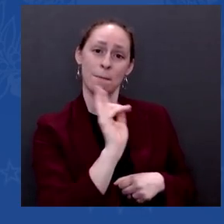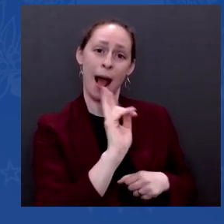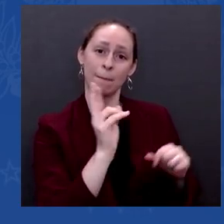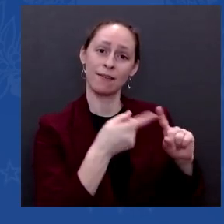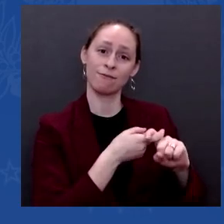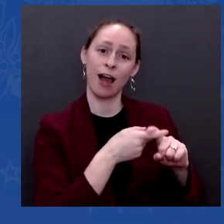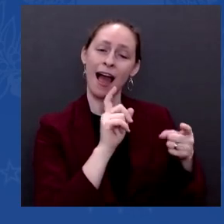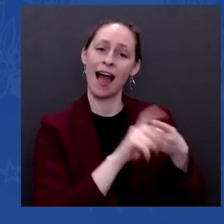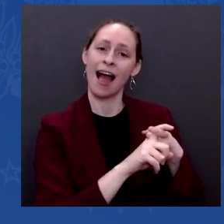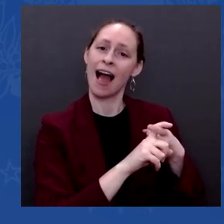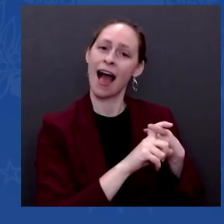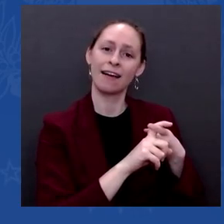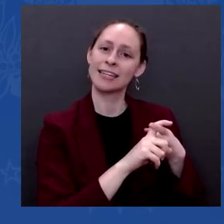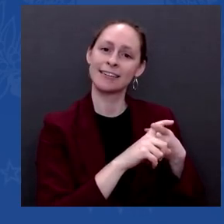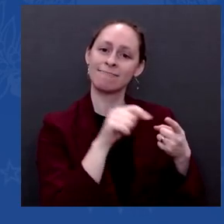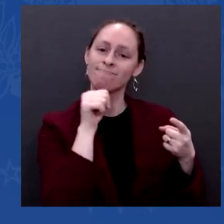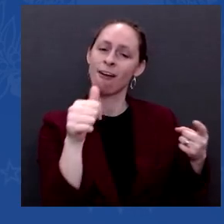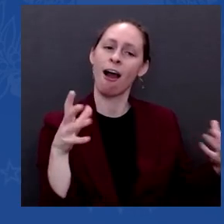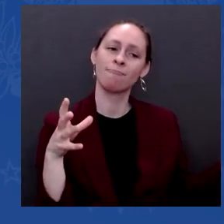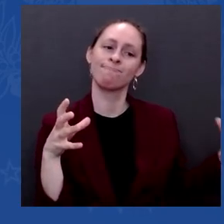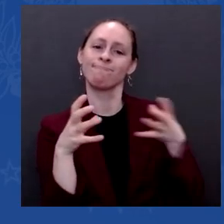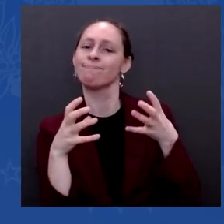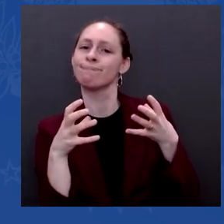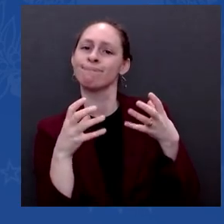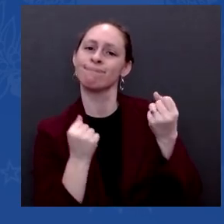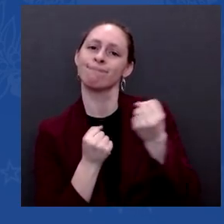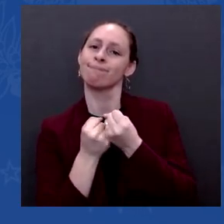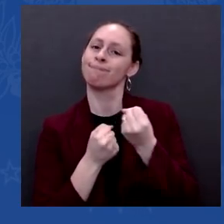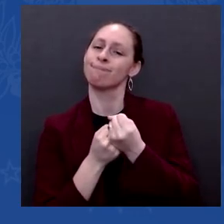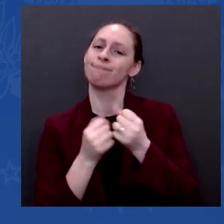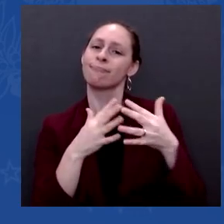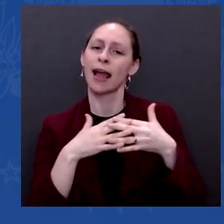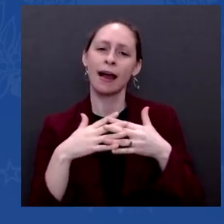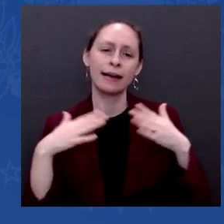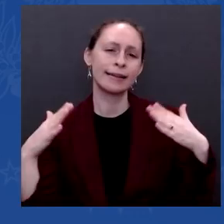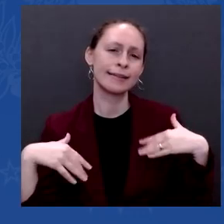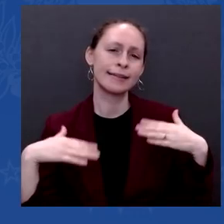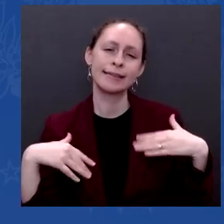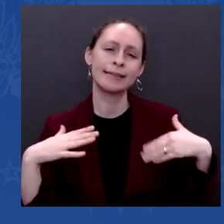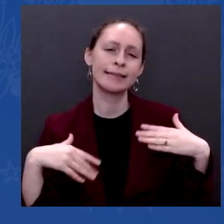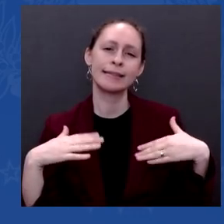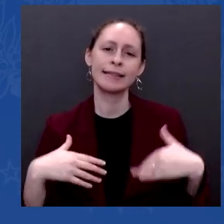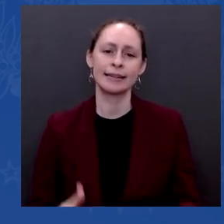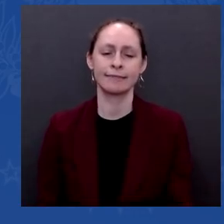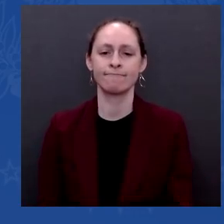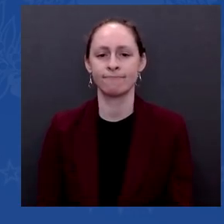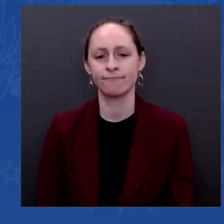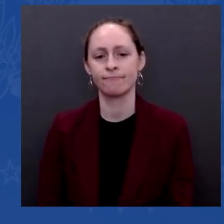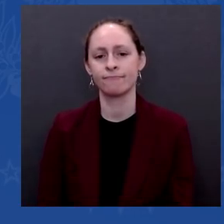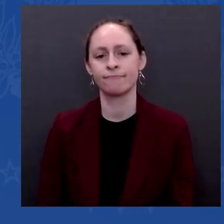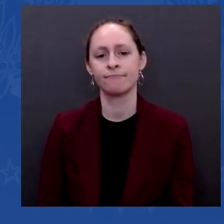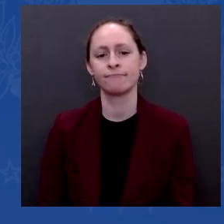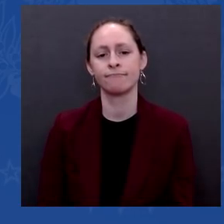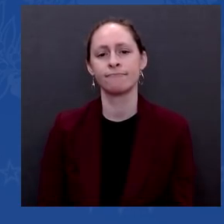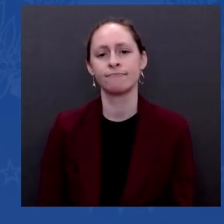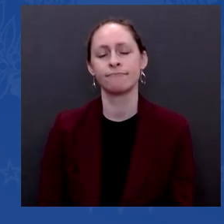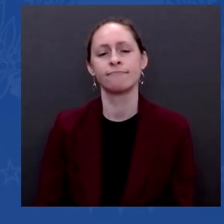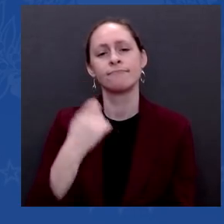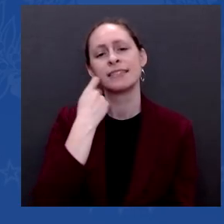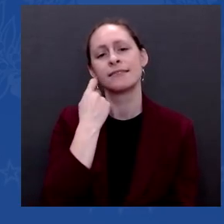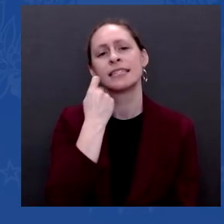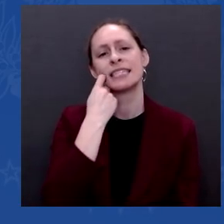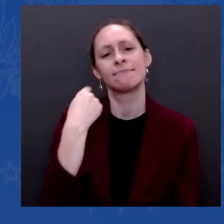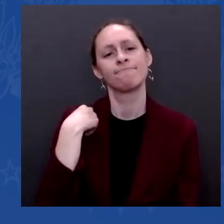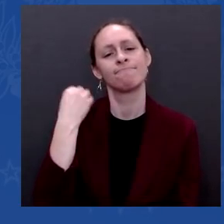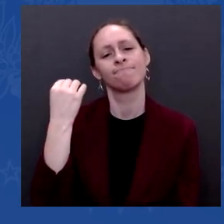wrote the quote down, so I don't misquote him. A quote from Senator Sununu when he decided that he wasn't going